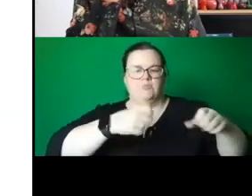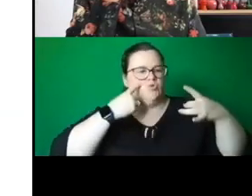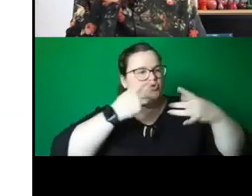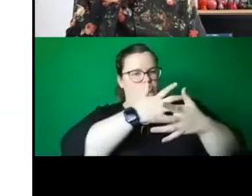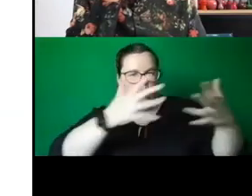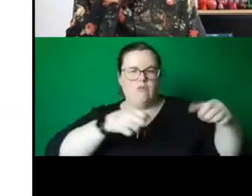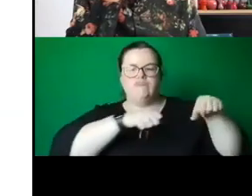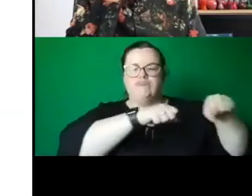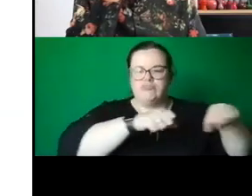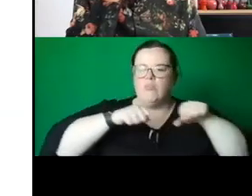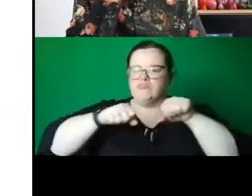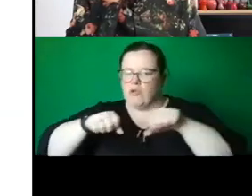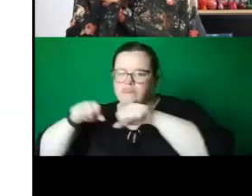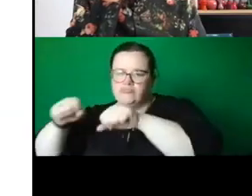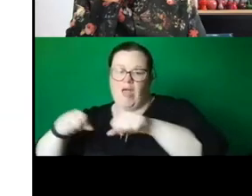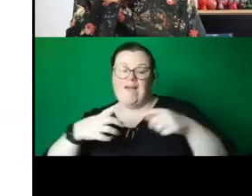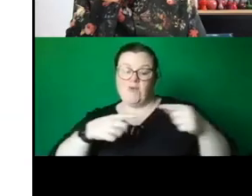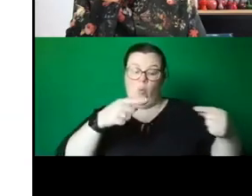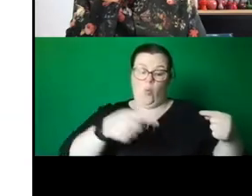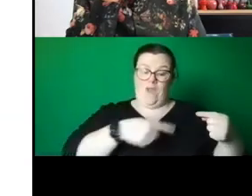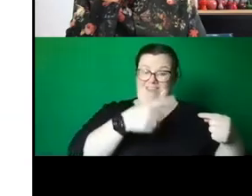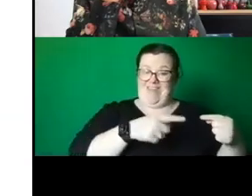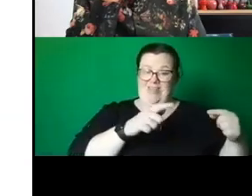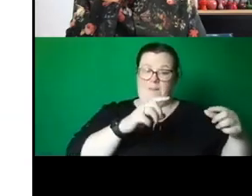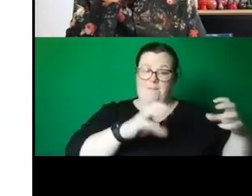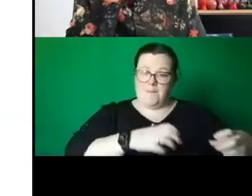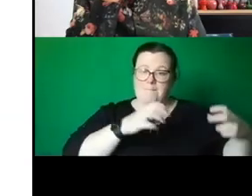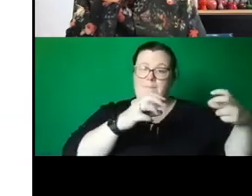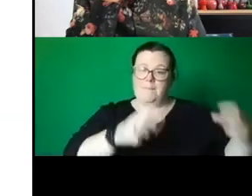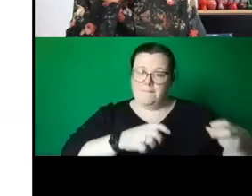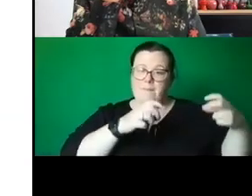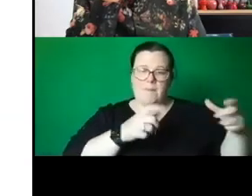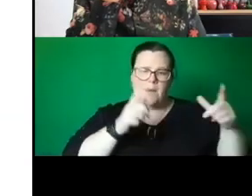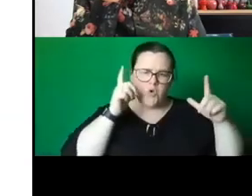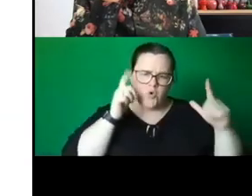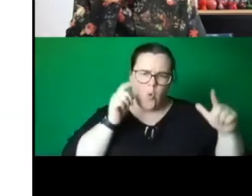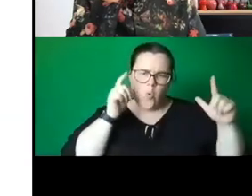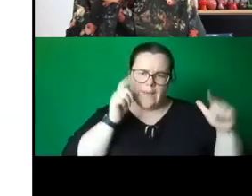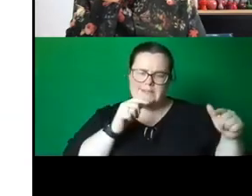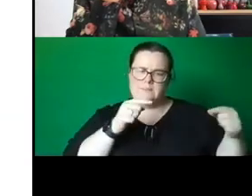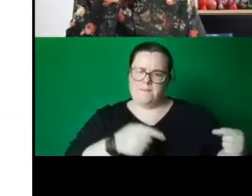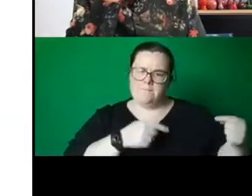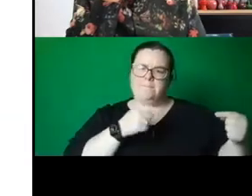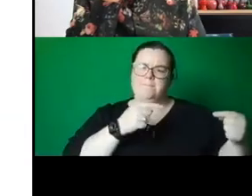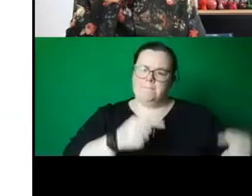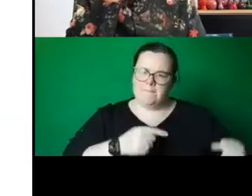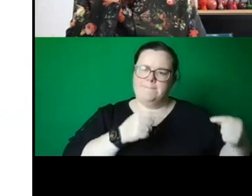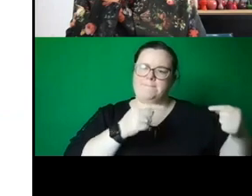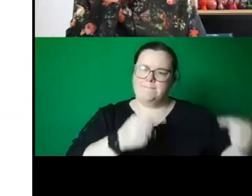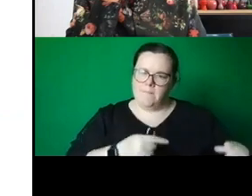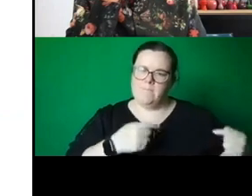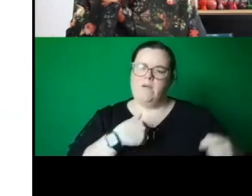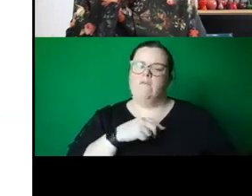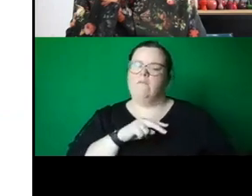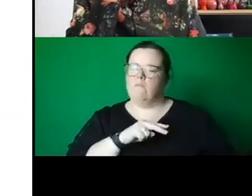and I realized then that it's an incredible device, which I'm really sort of familiar with as well, and I